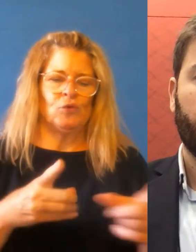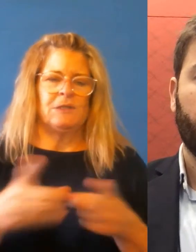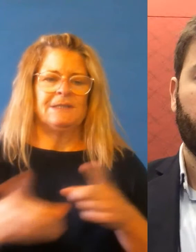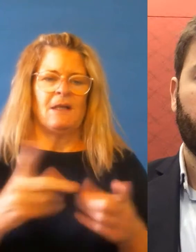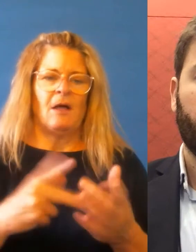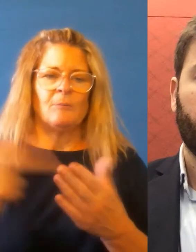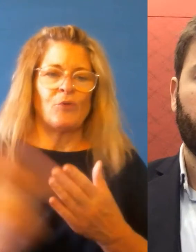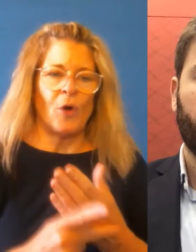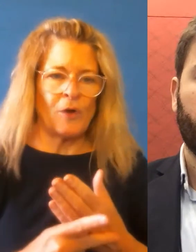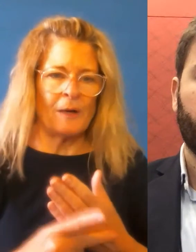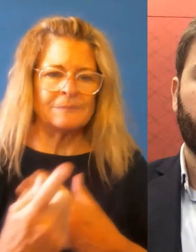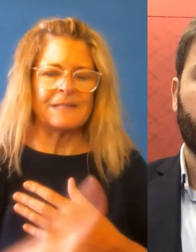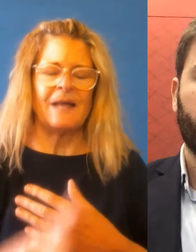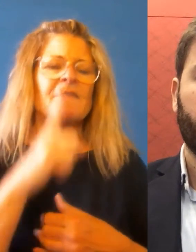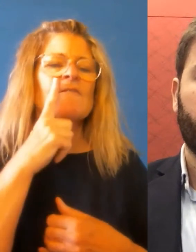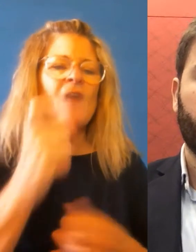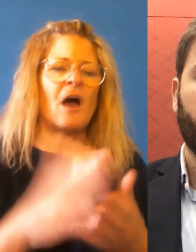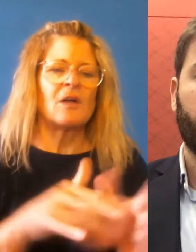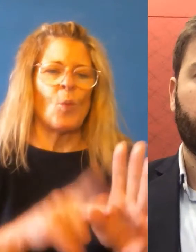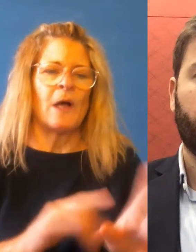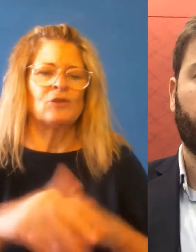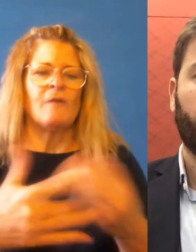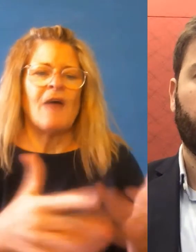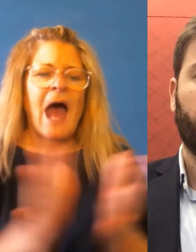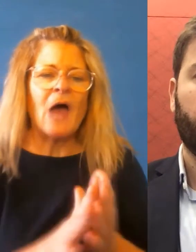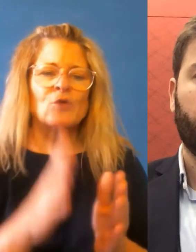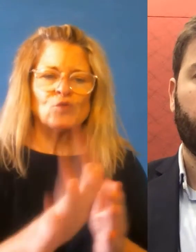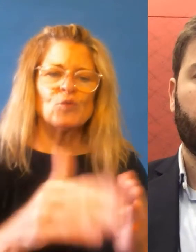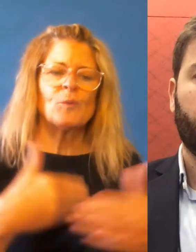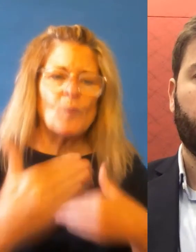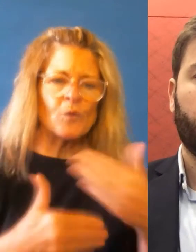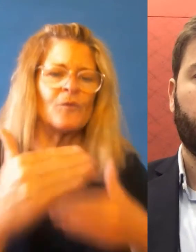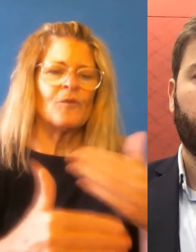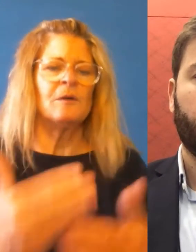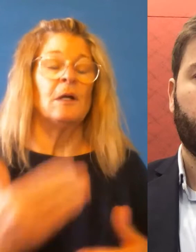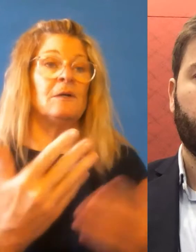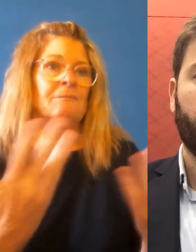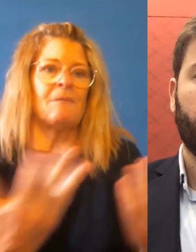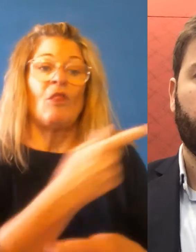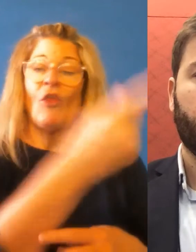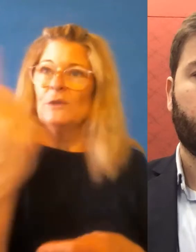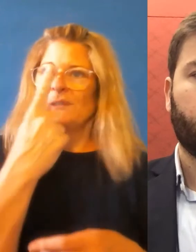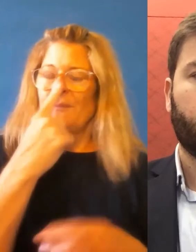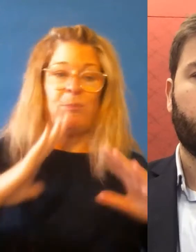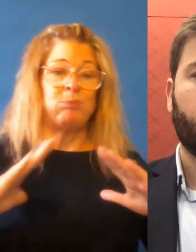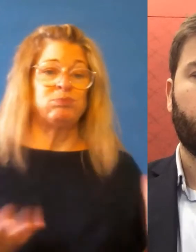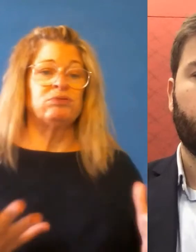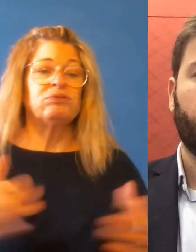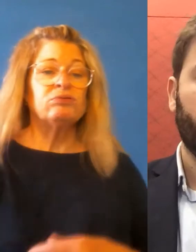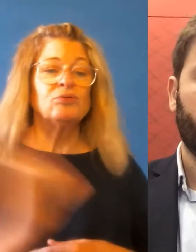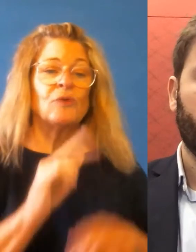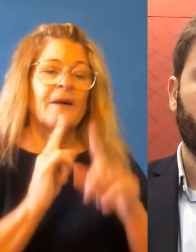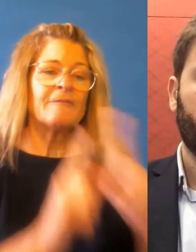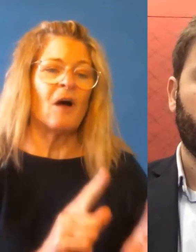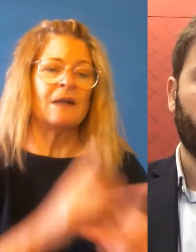to find ways of moving. Uh, uh, them just from being advisors, uh, to being longer term, middle